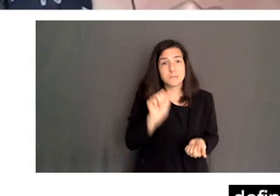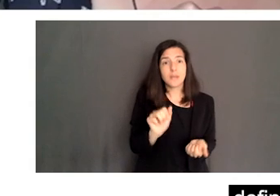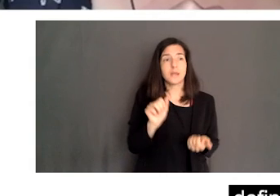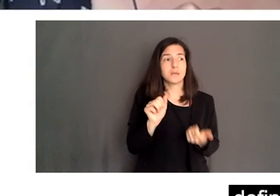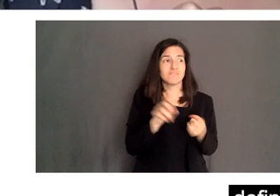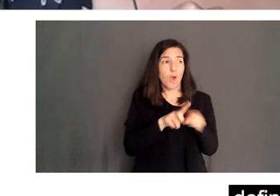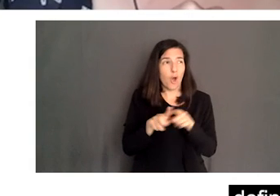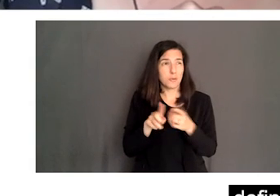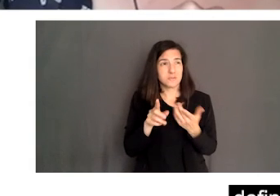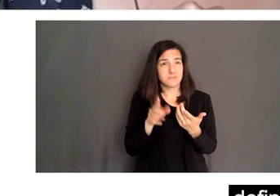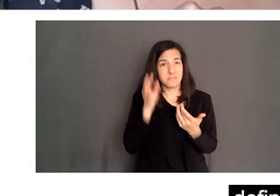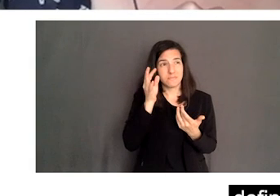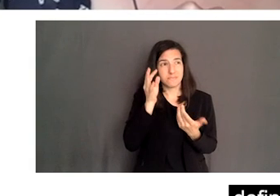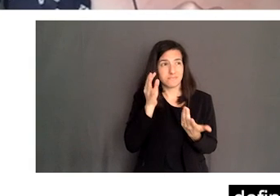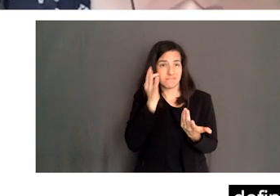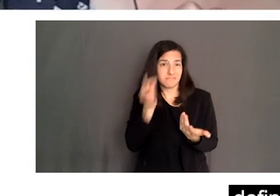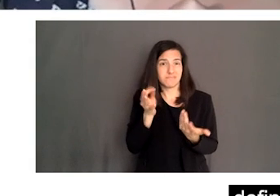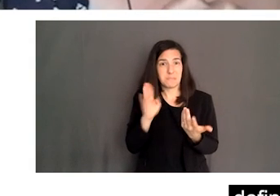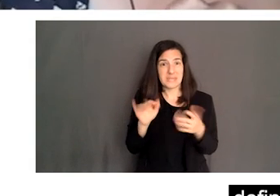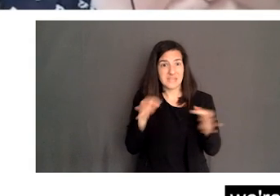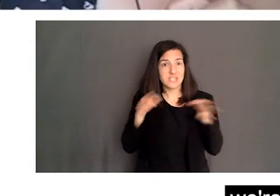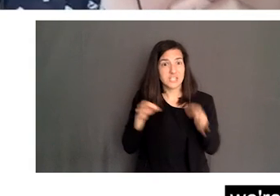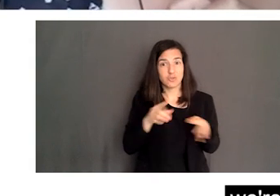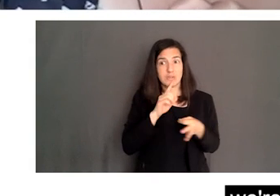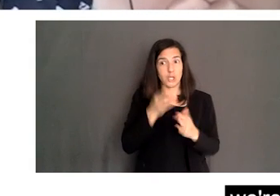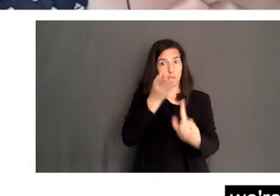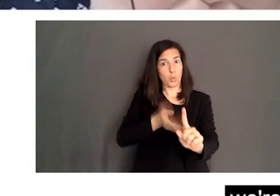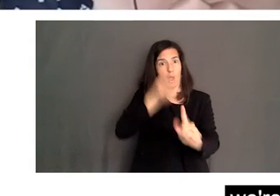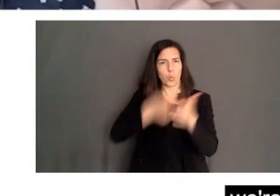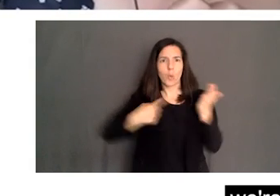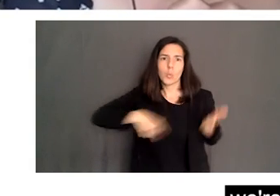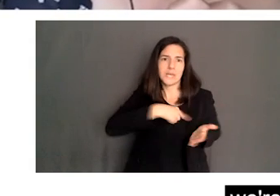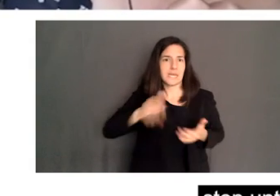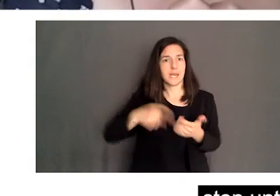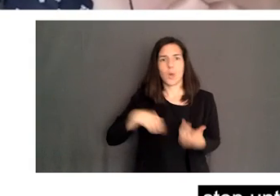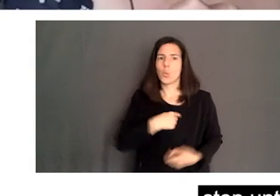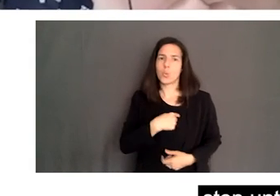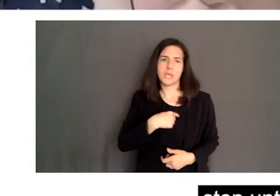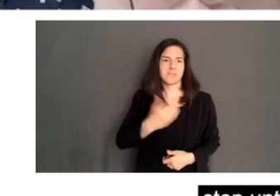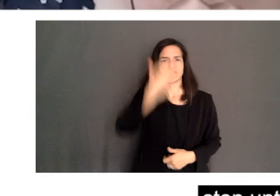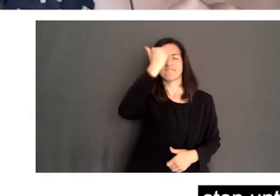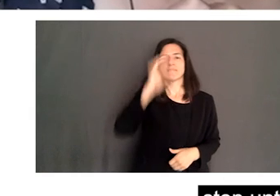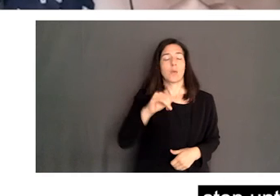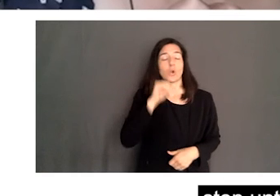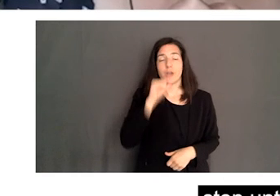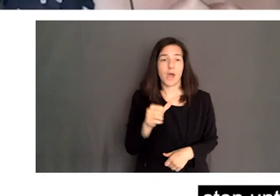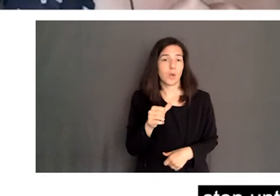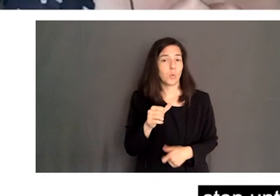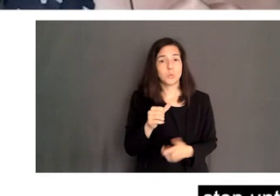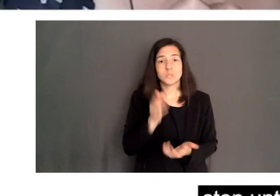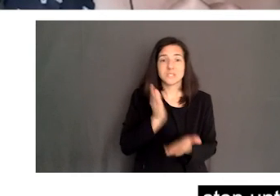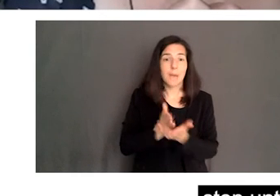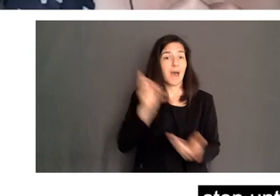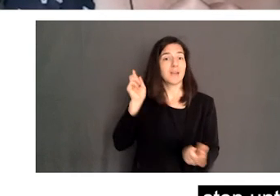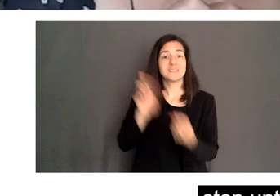you're what we need. So we're, when we're realizing that, and we're not going to stop until we see